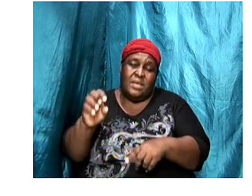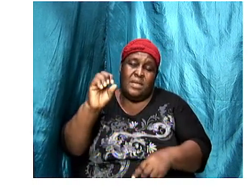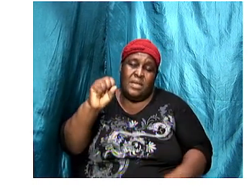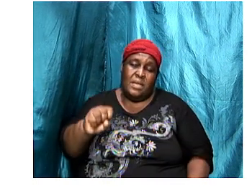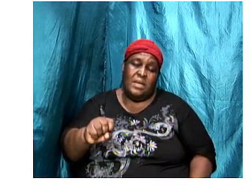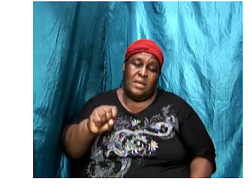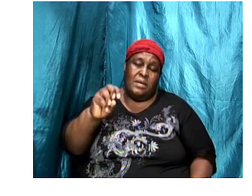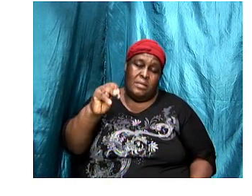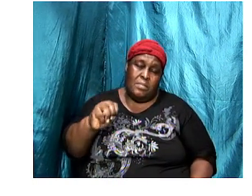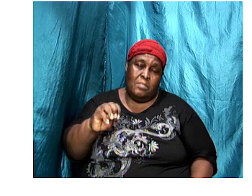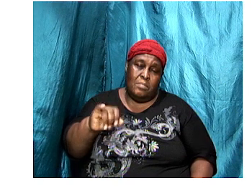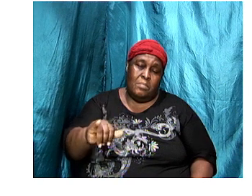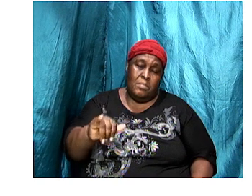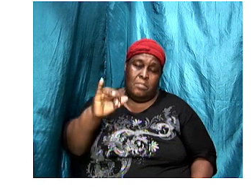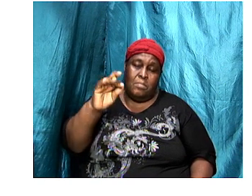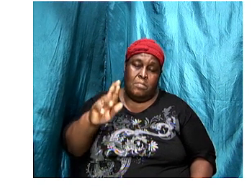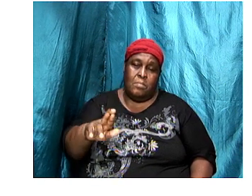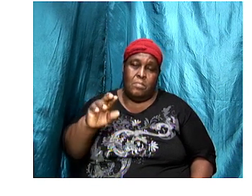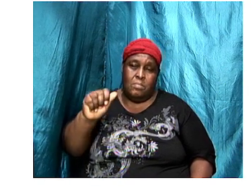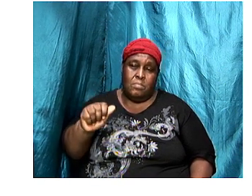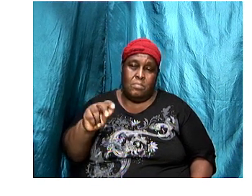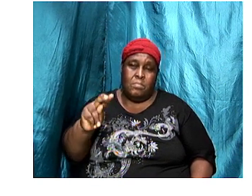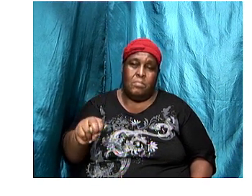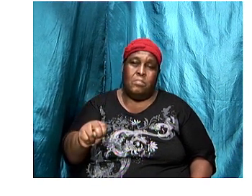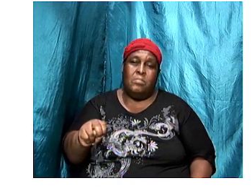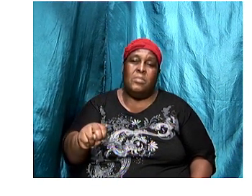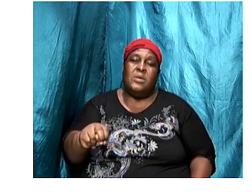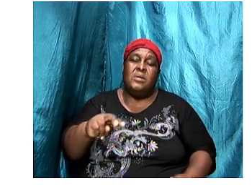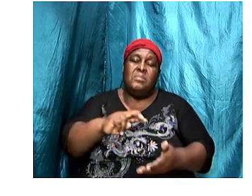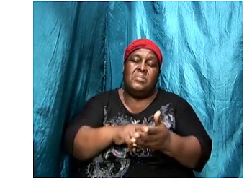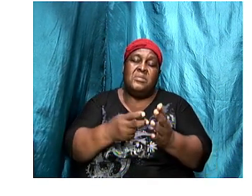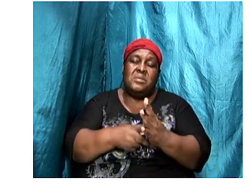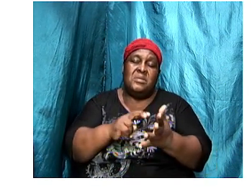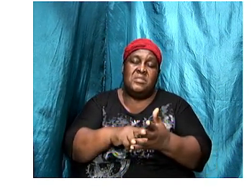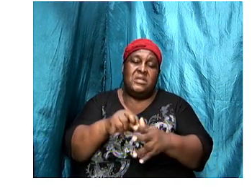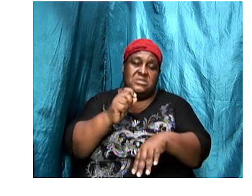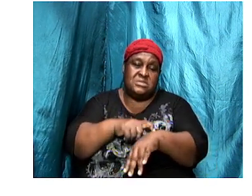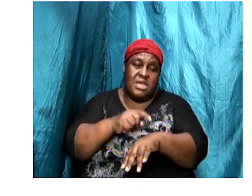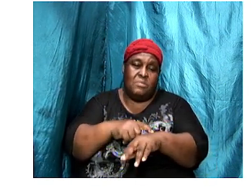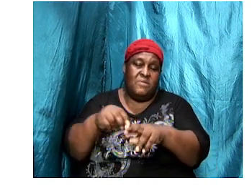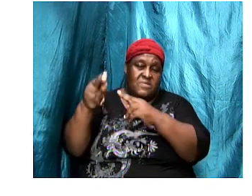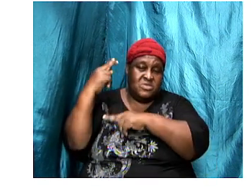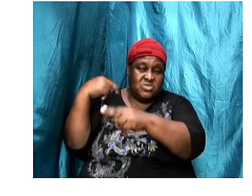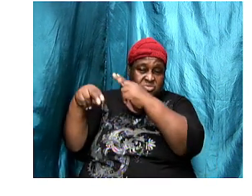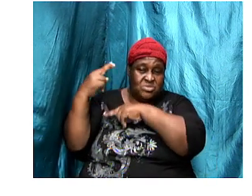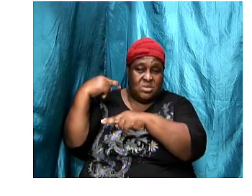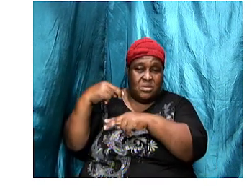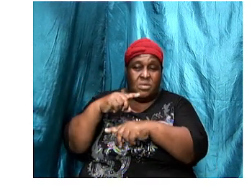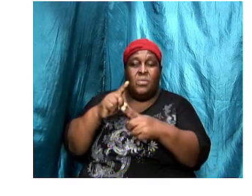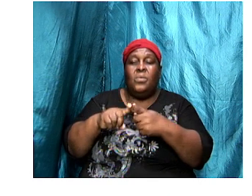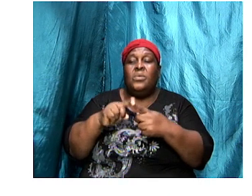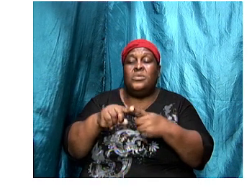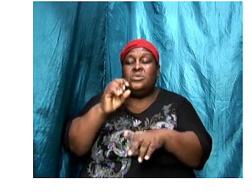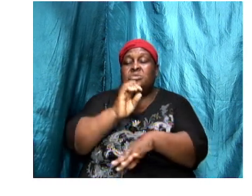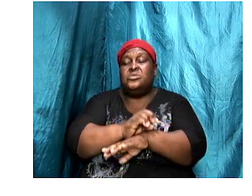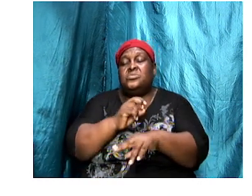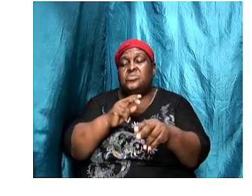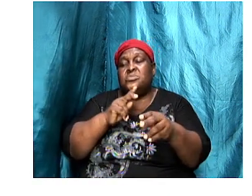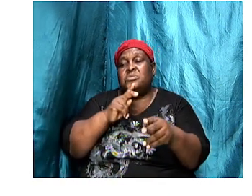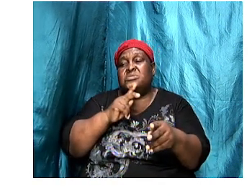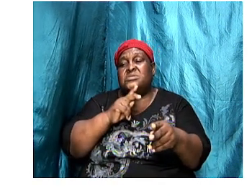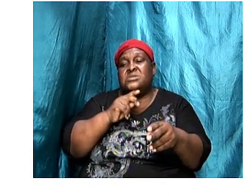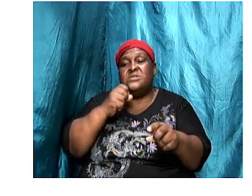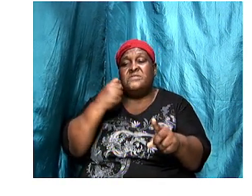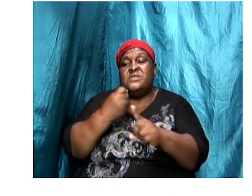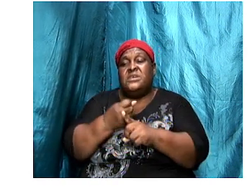represented that particular point in church history, when the church was being persecuted. Then there was another